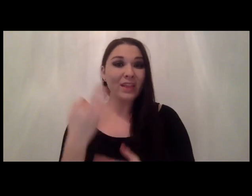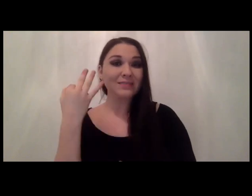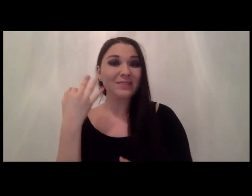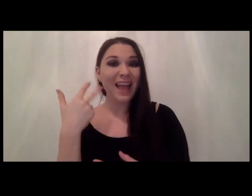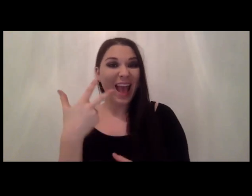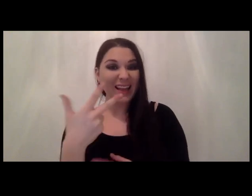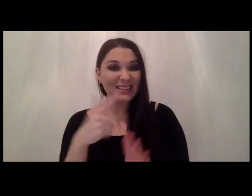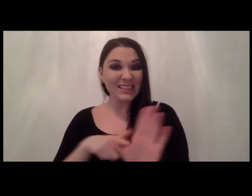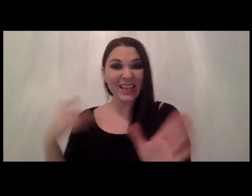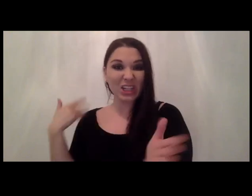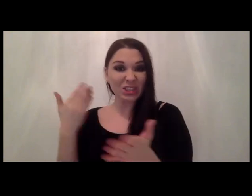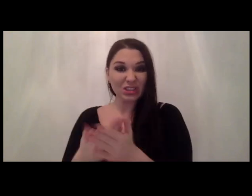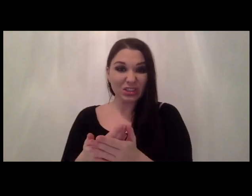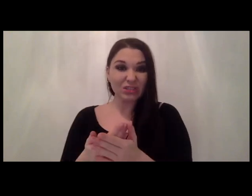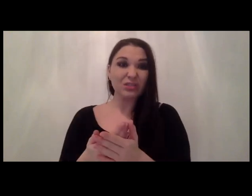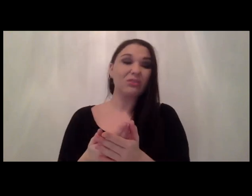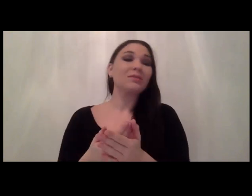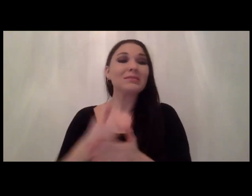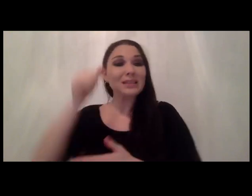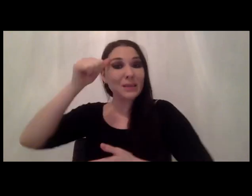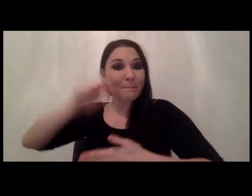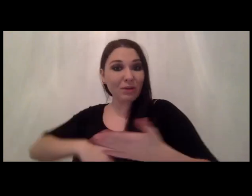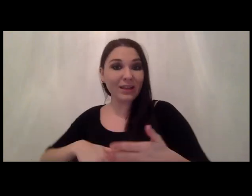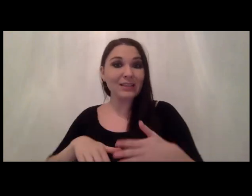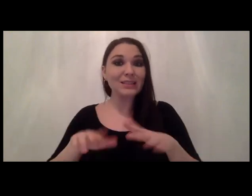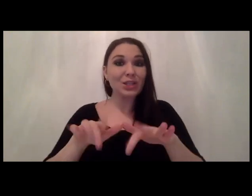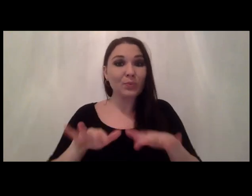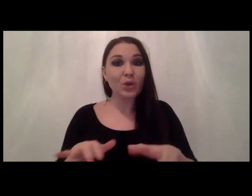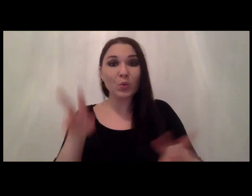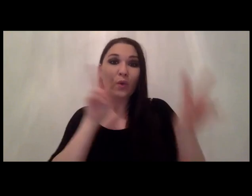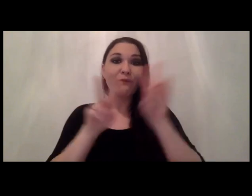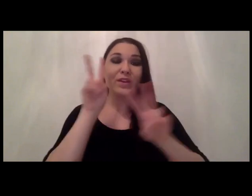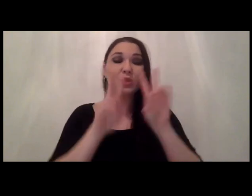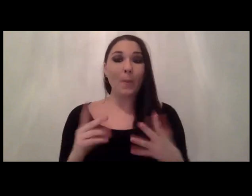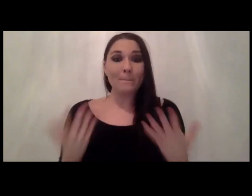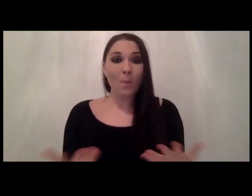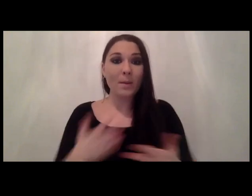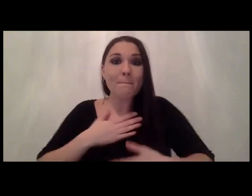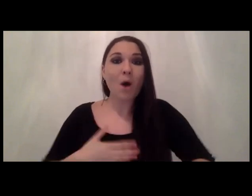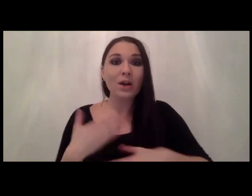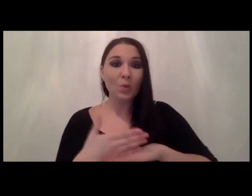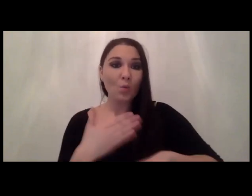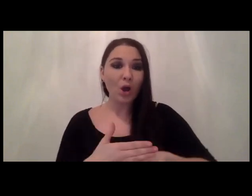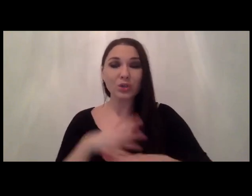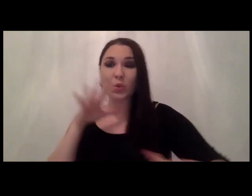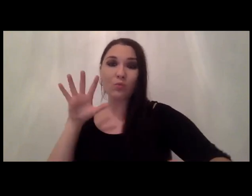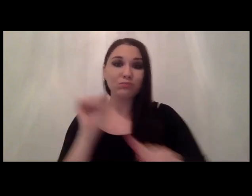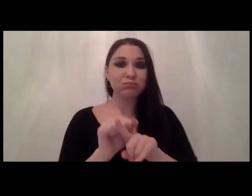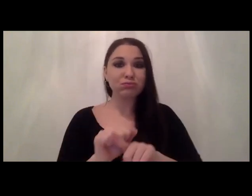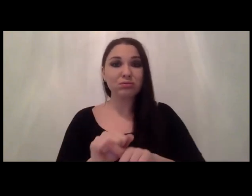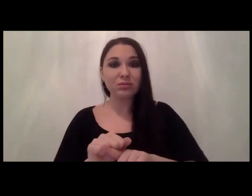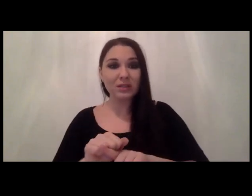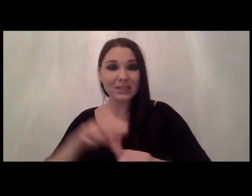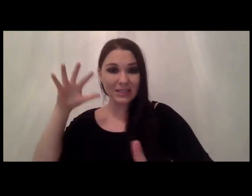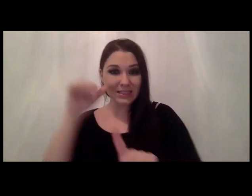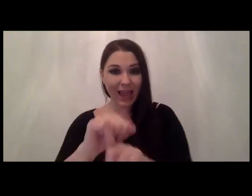solutions and deep learning. At AutoOne he is working on the area of body works so it's damage detection for the automation of